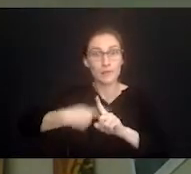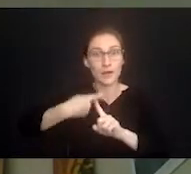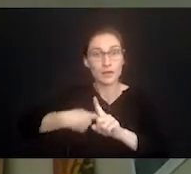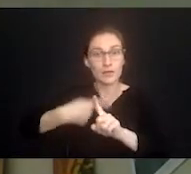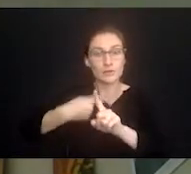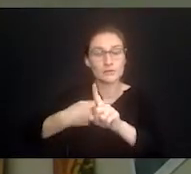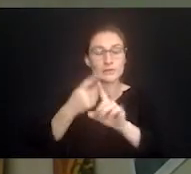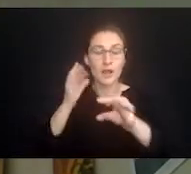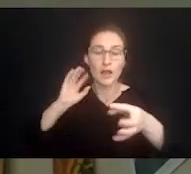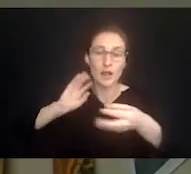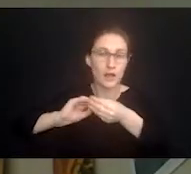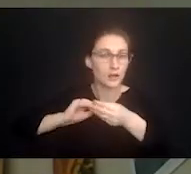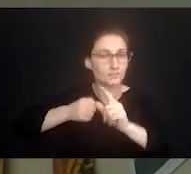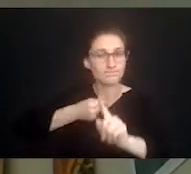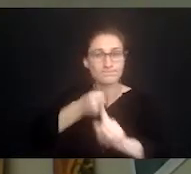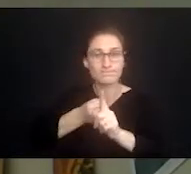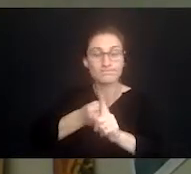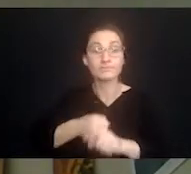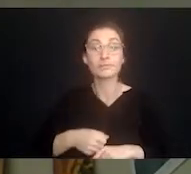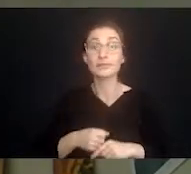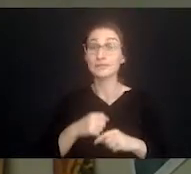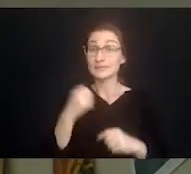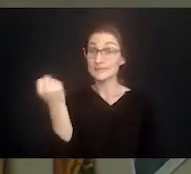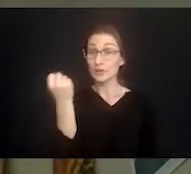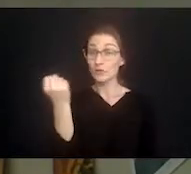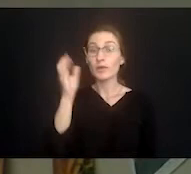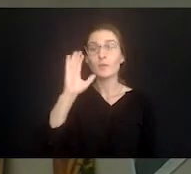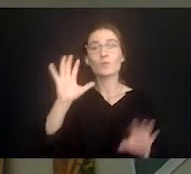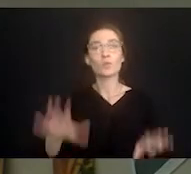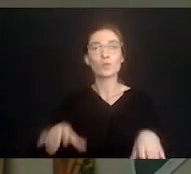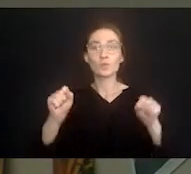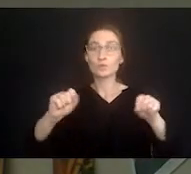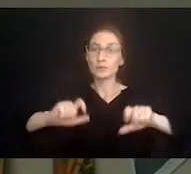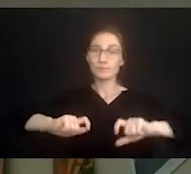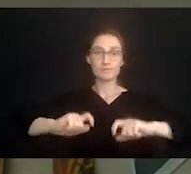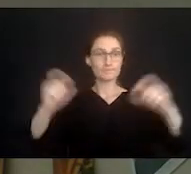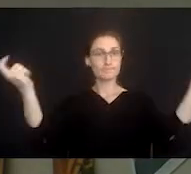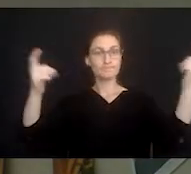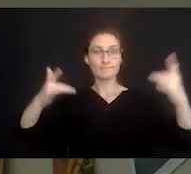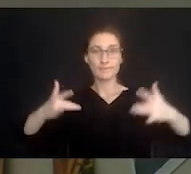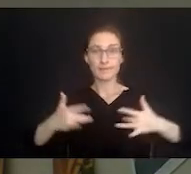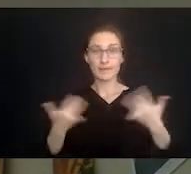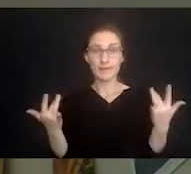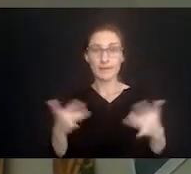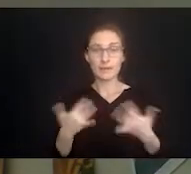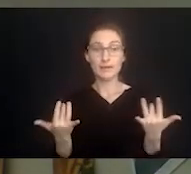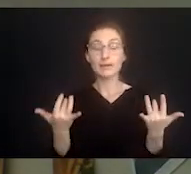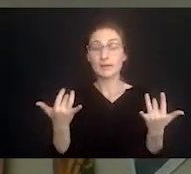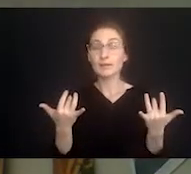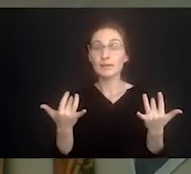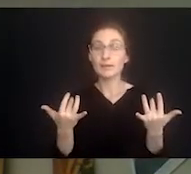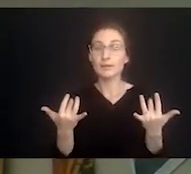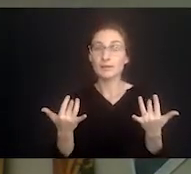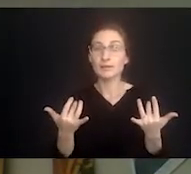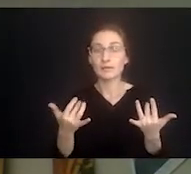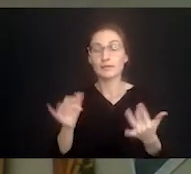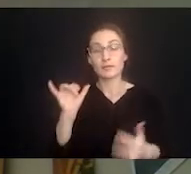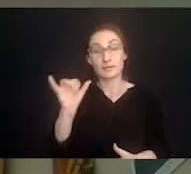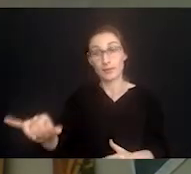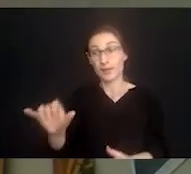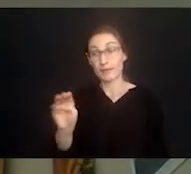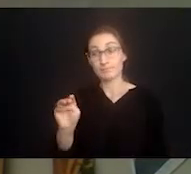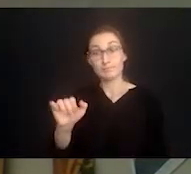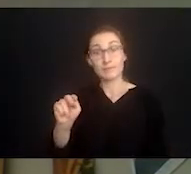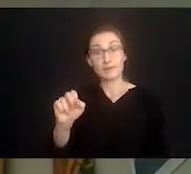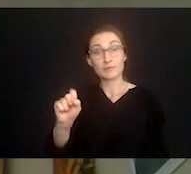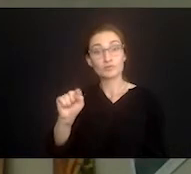of months. On Saturday I was going to host or I did host the largest event that the ministry I worked with